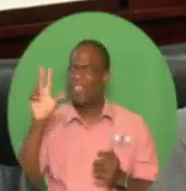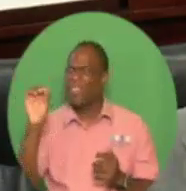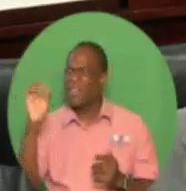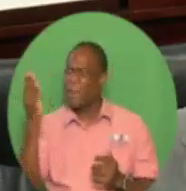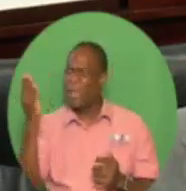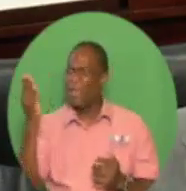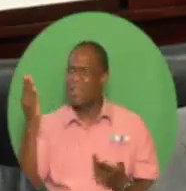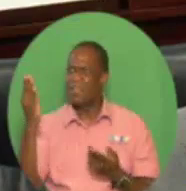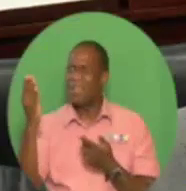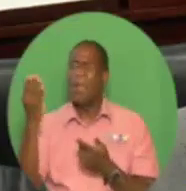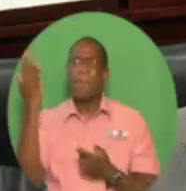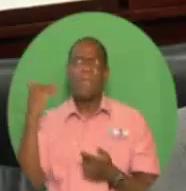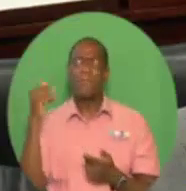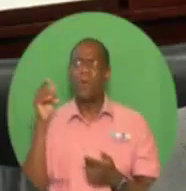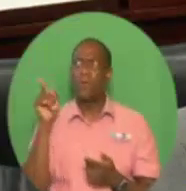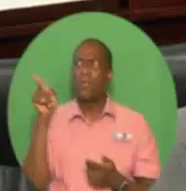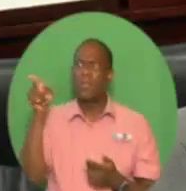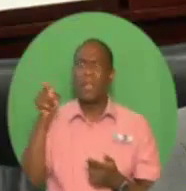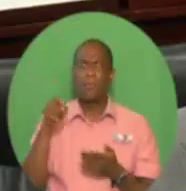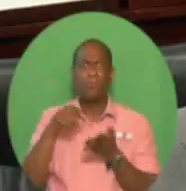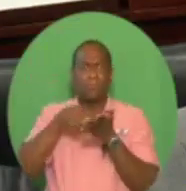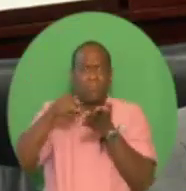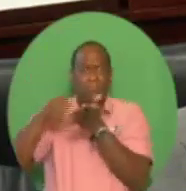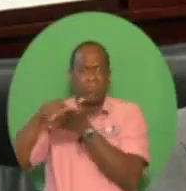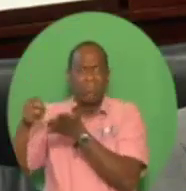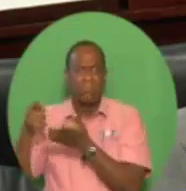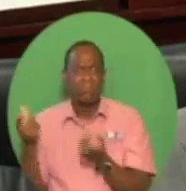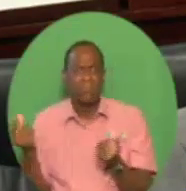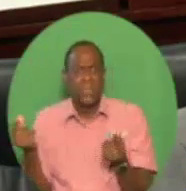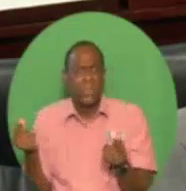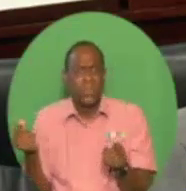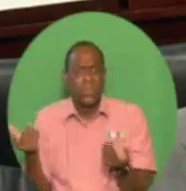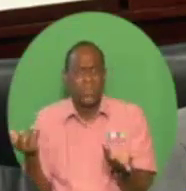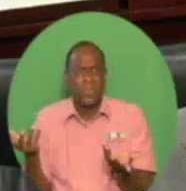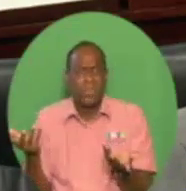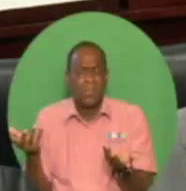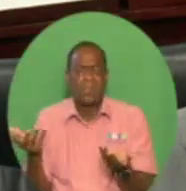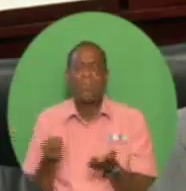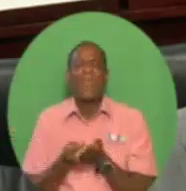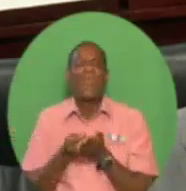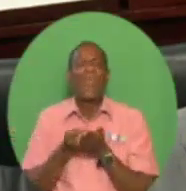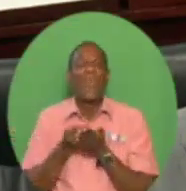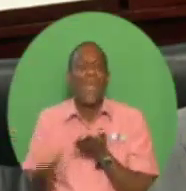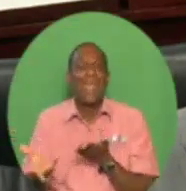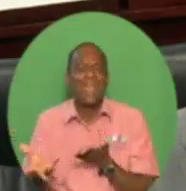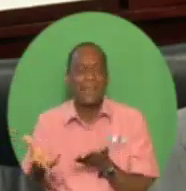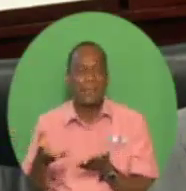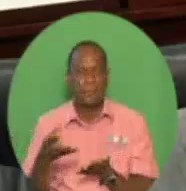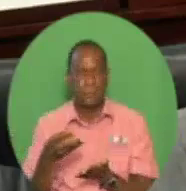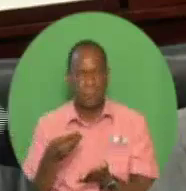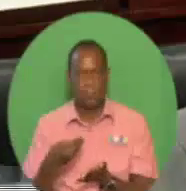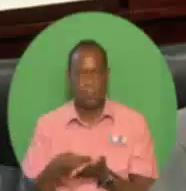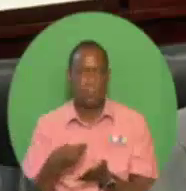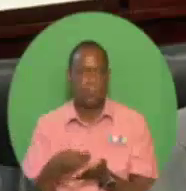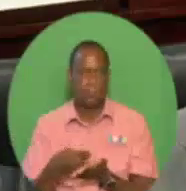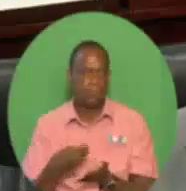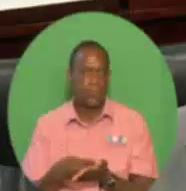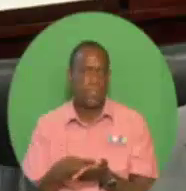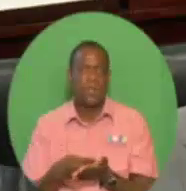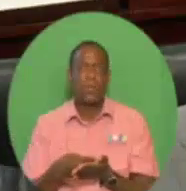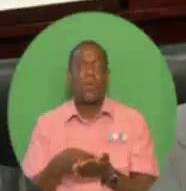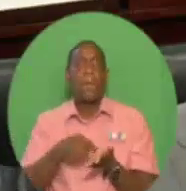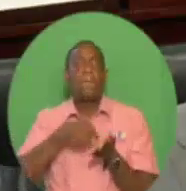Clearly, a lot of those billions in over expenditure were wasted or misappropriated or simply